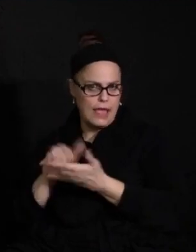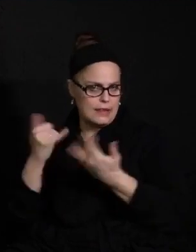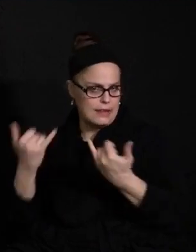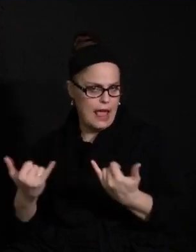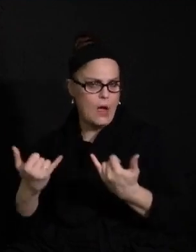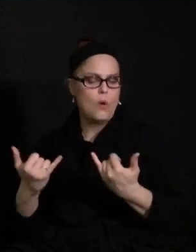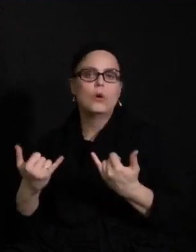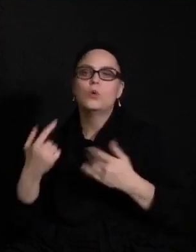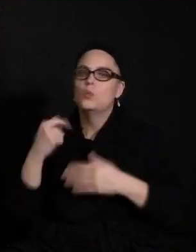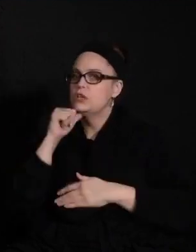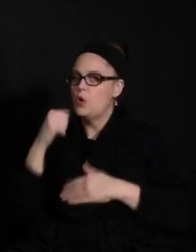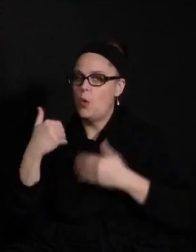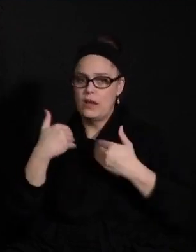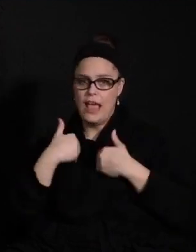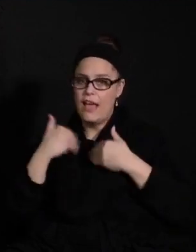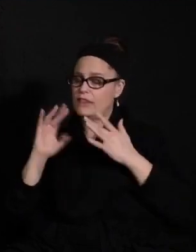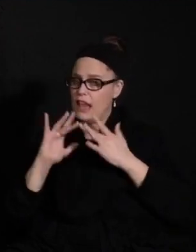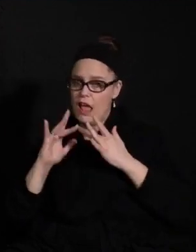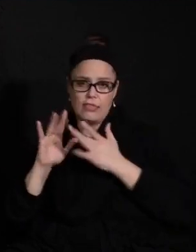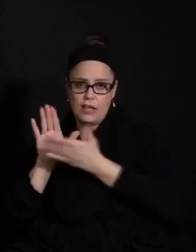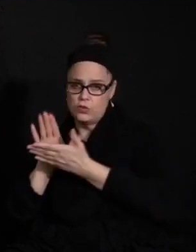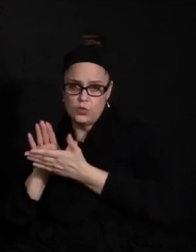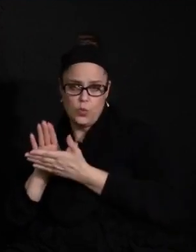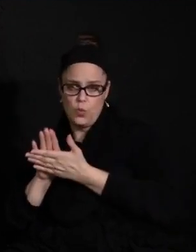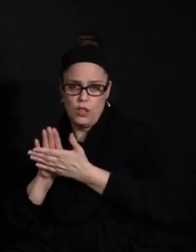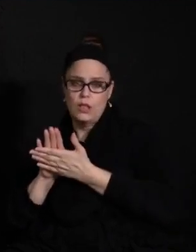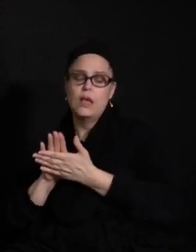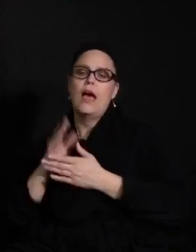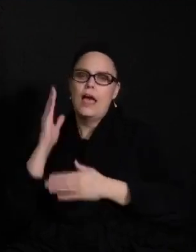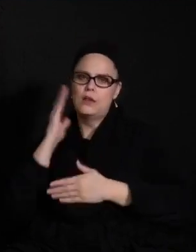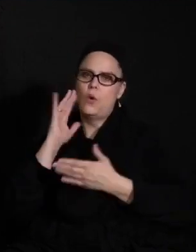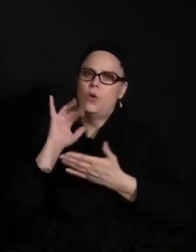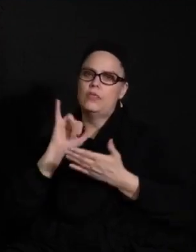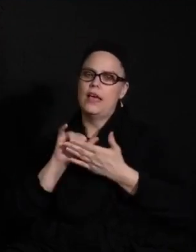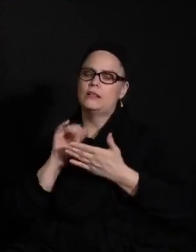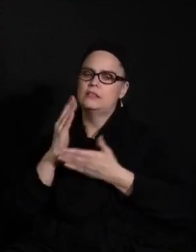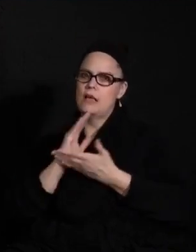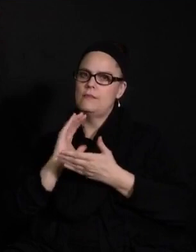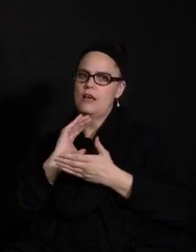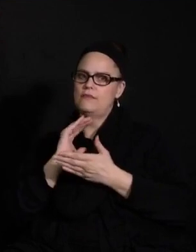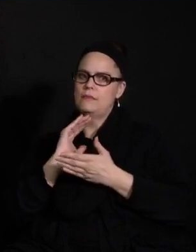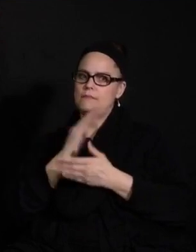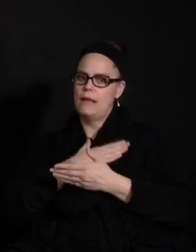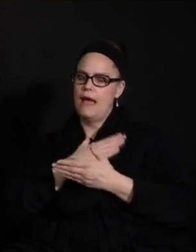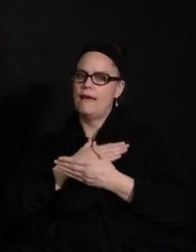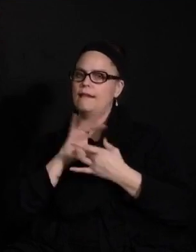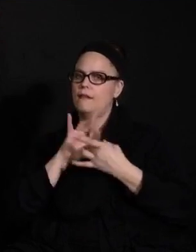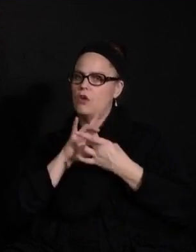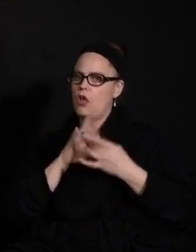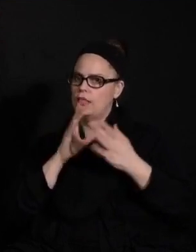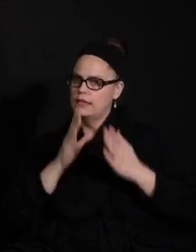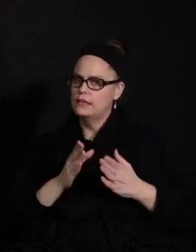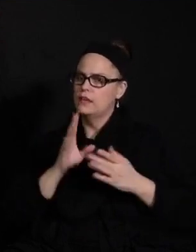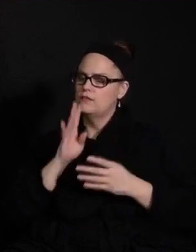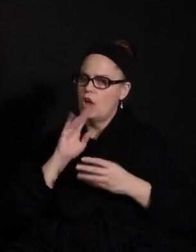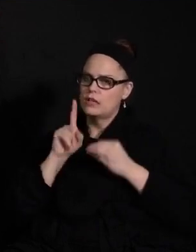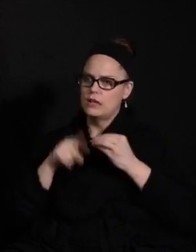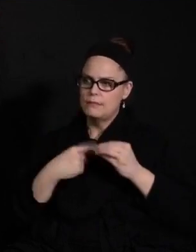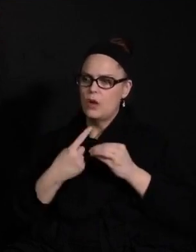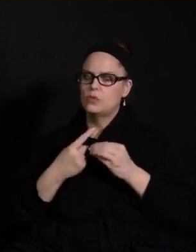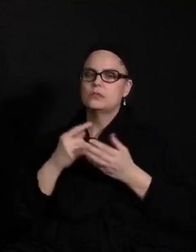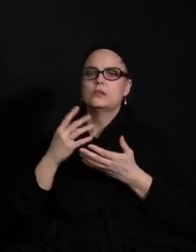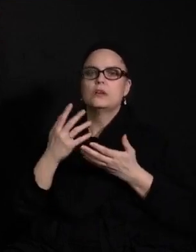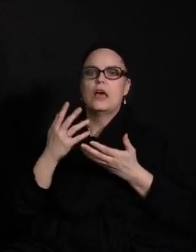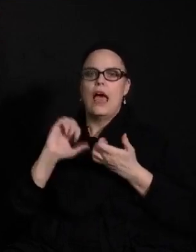St. Public Schools. I do know some of my colleagues have talked very differently about some of the arrangements in the ability that they have to serve students